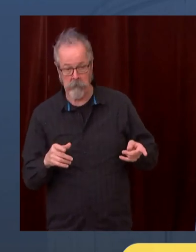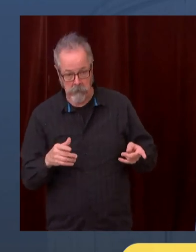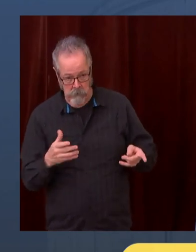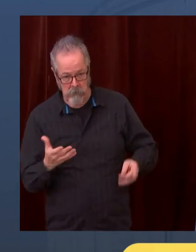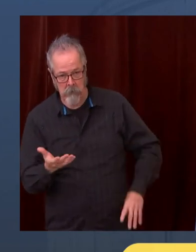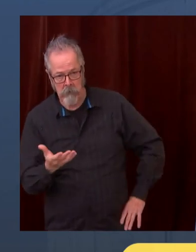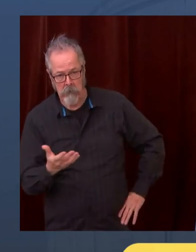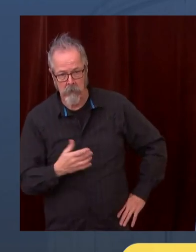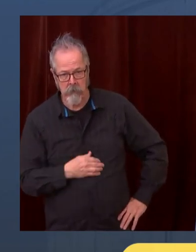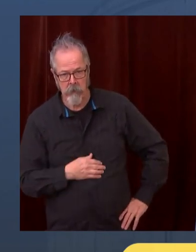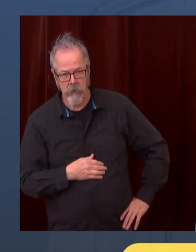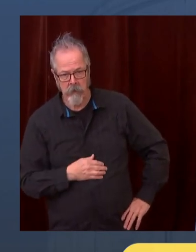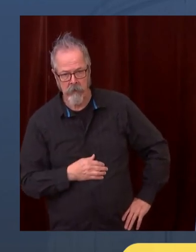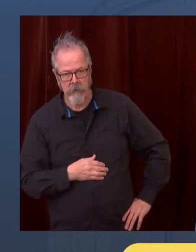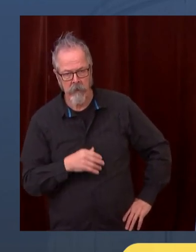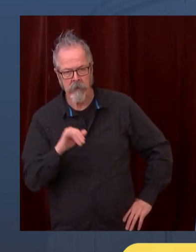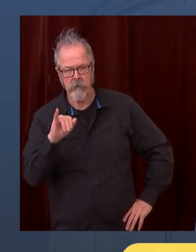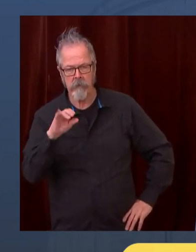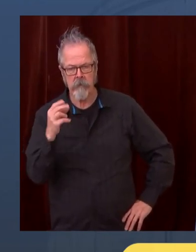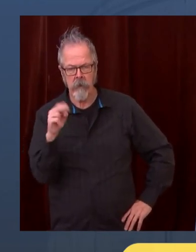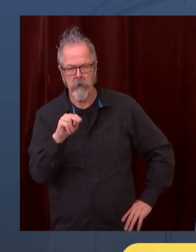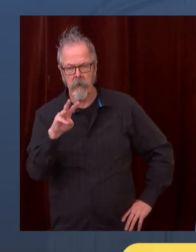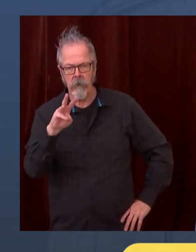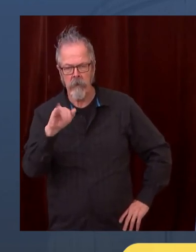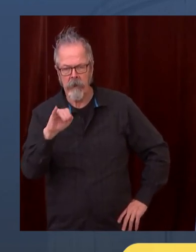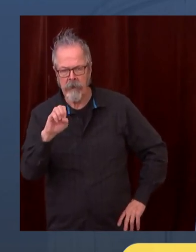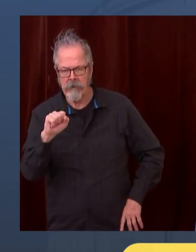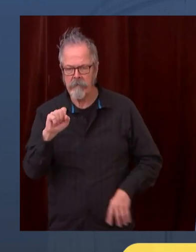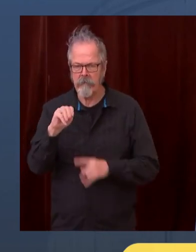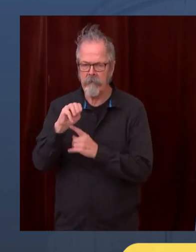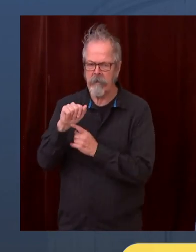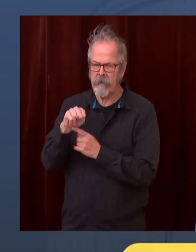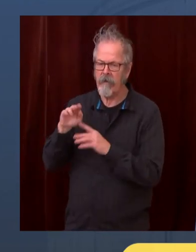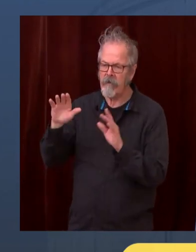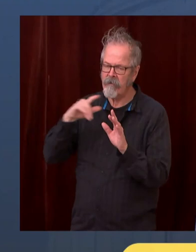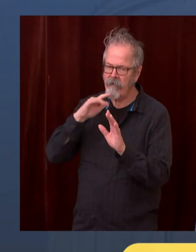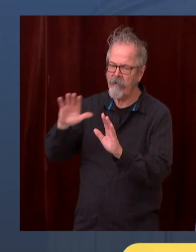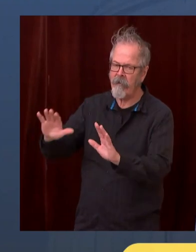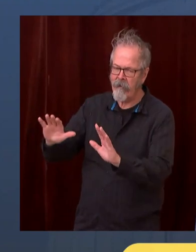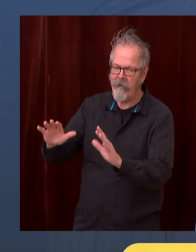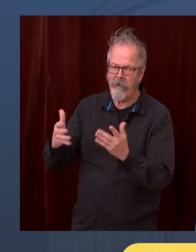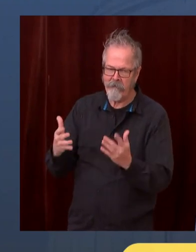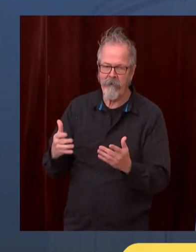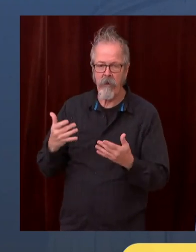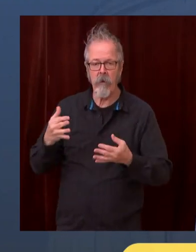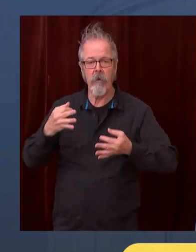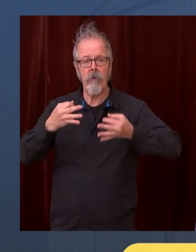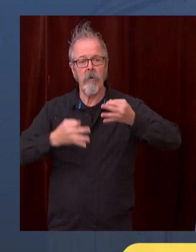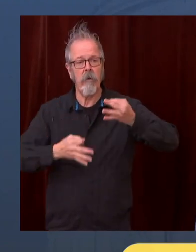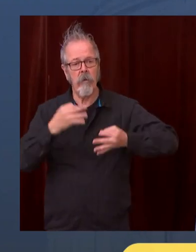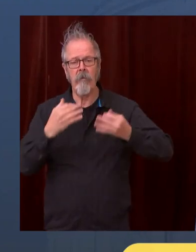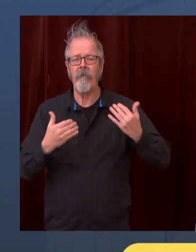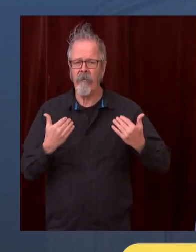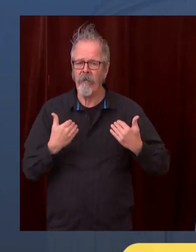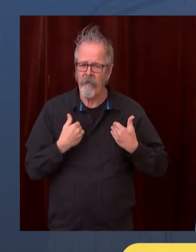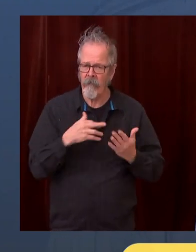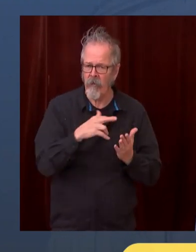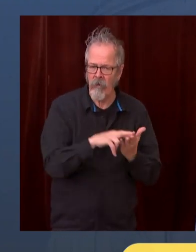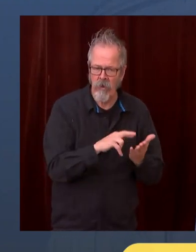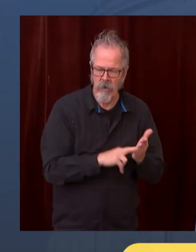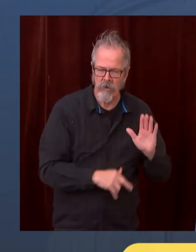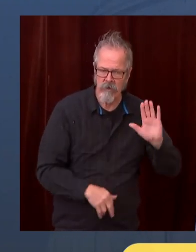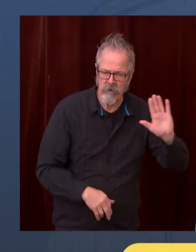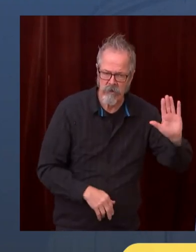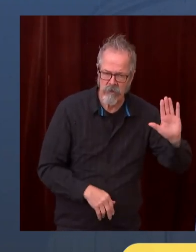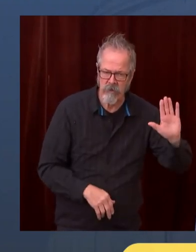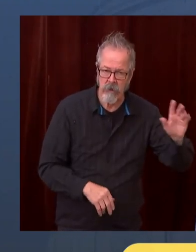giving them the guidance around wearing the face coverings, keeping distance, sanitizing, and the things that we